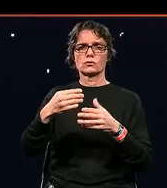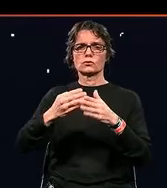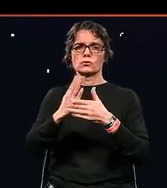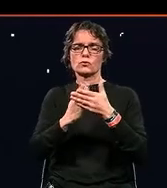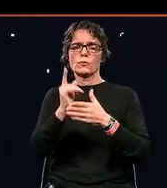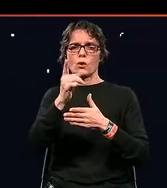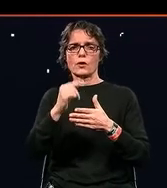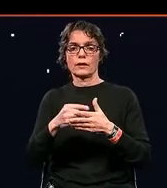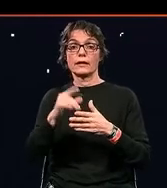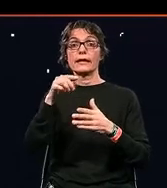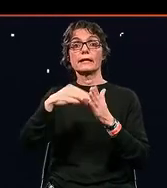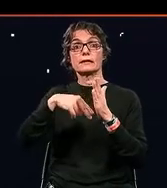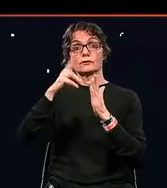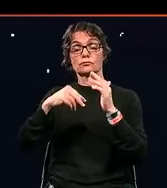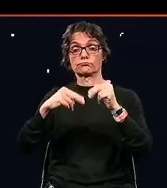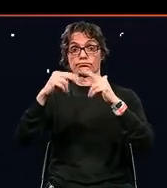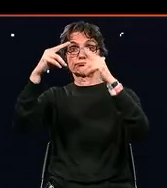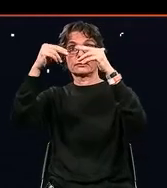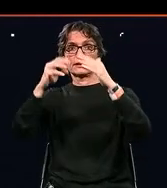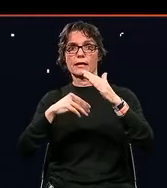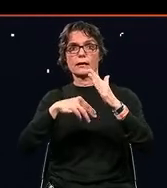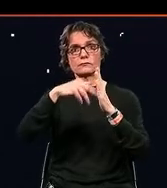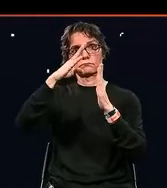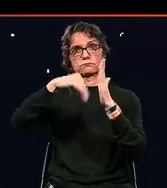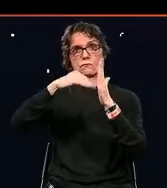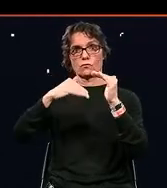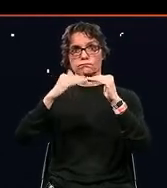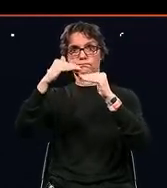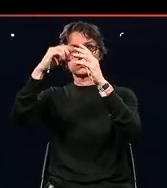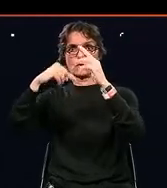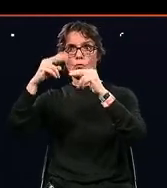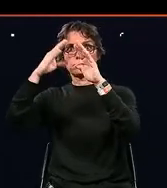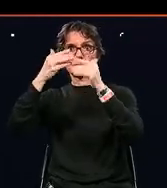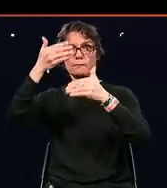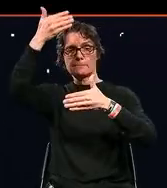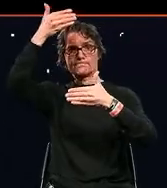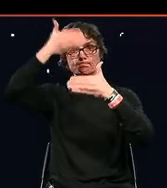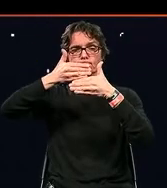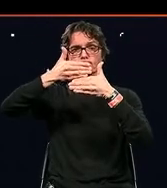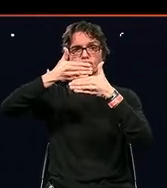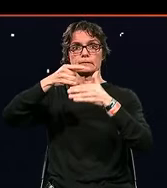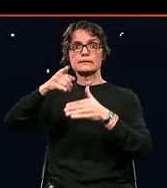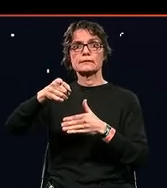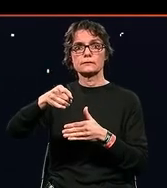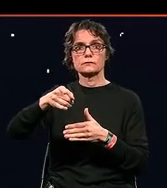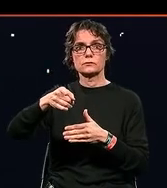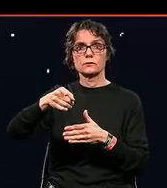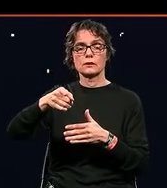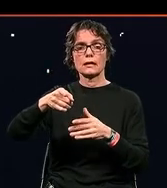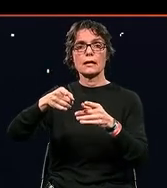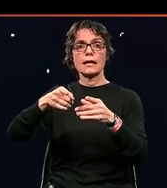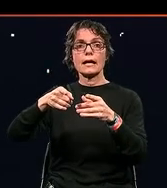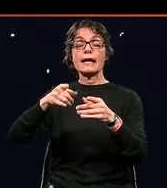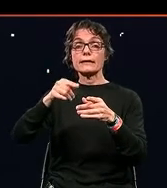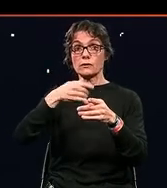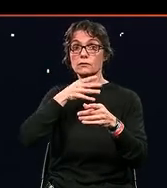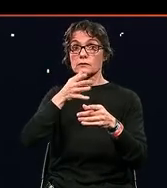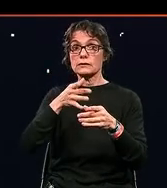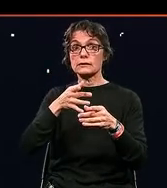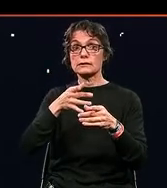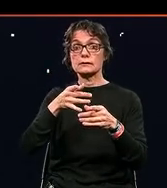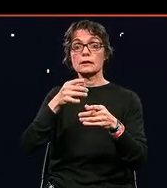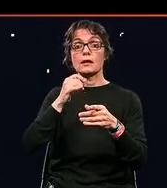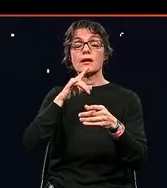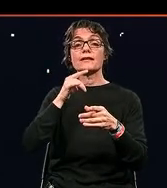are the guys who could remove those blockers and really help the organization to achieve their